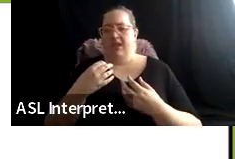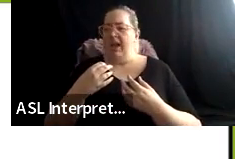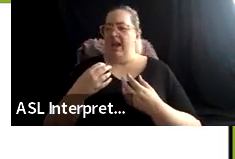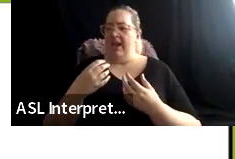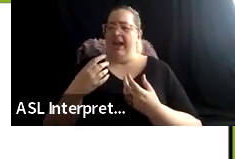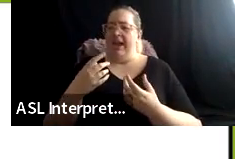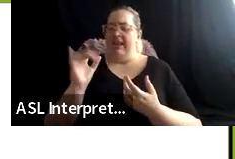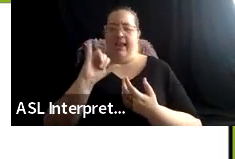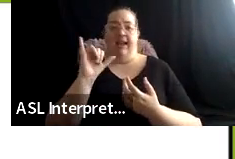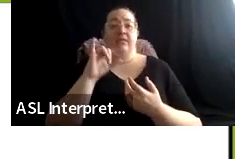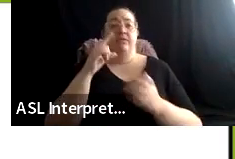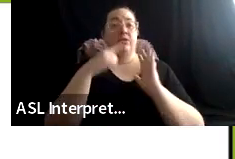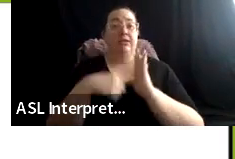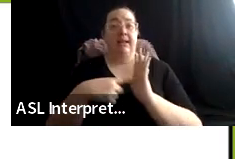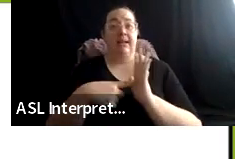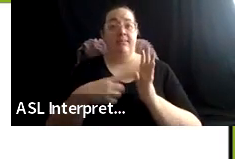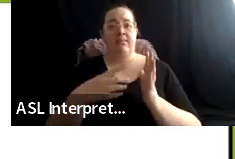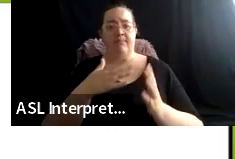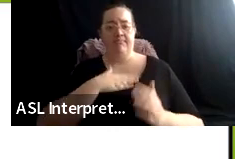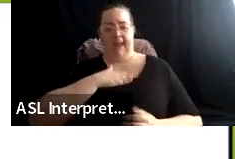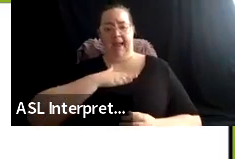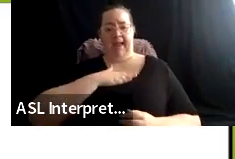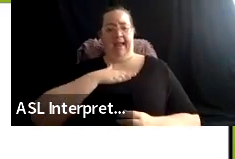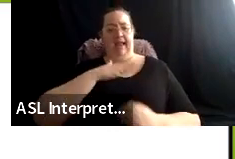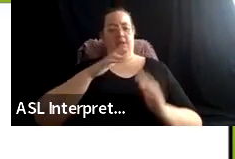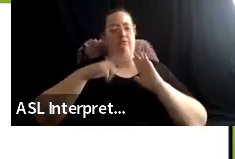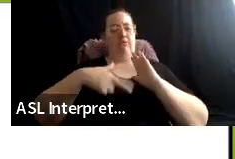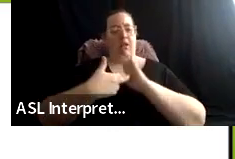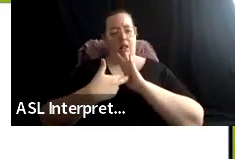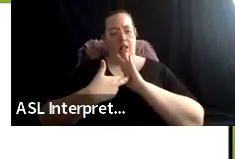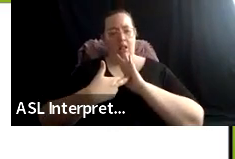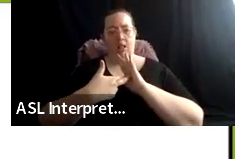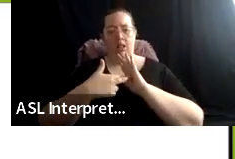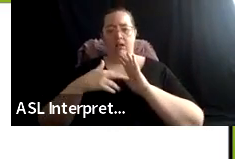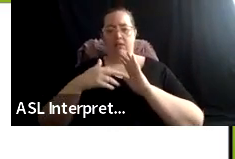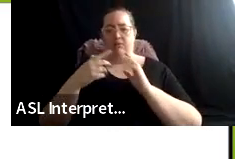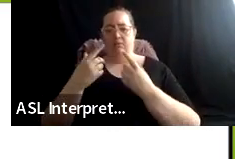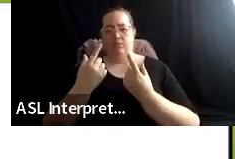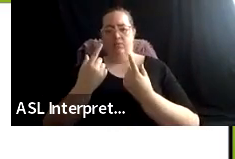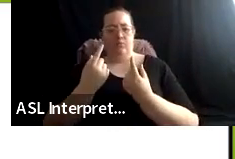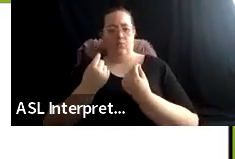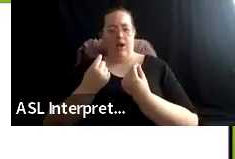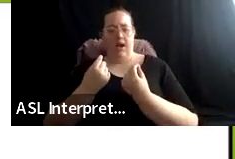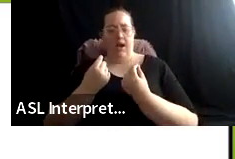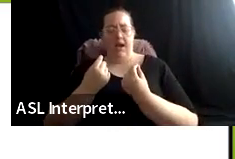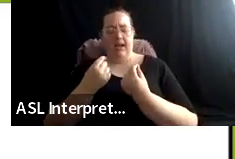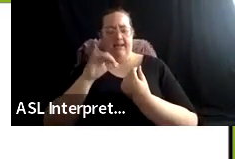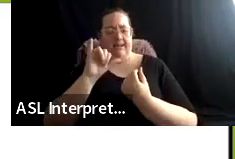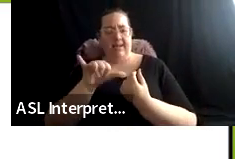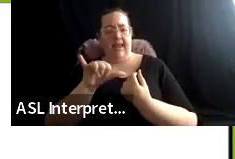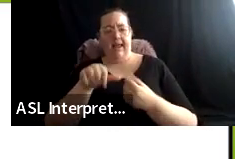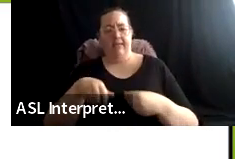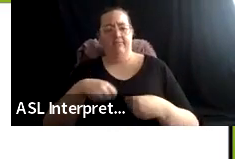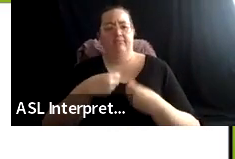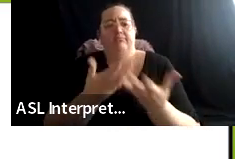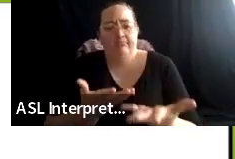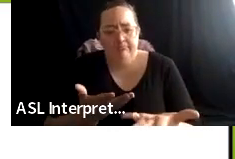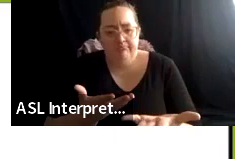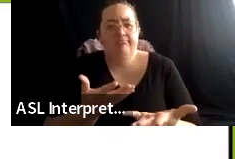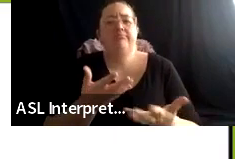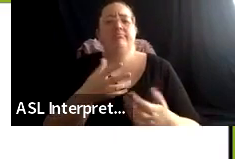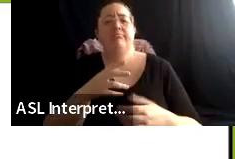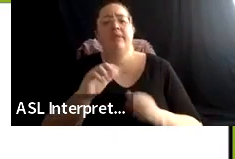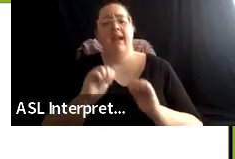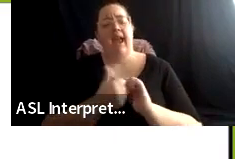is my role in giving and enriching. And, um, I think, I mean, the challenge is so profound,